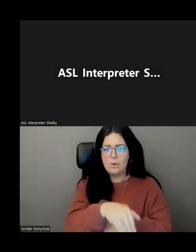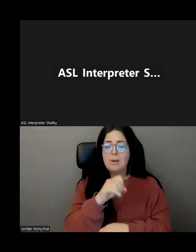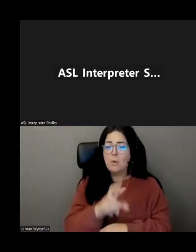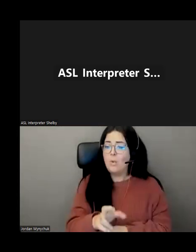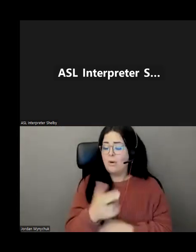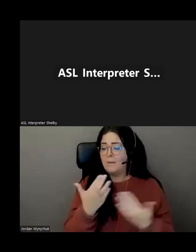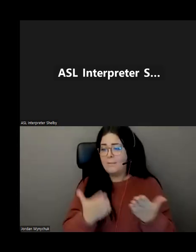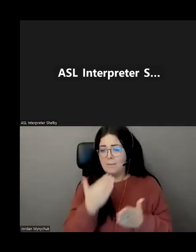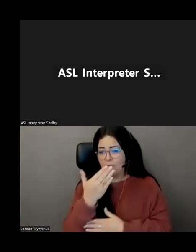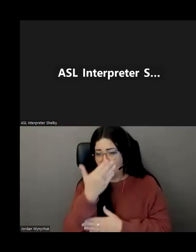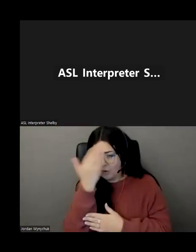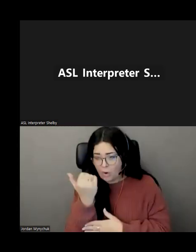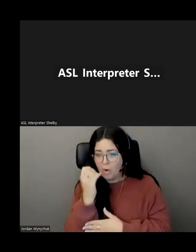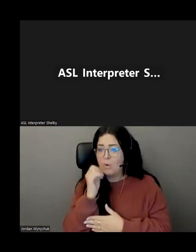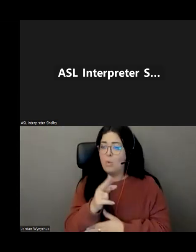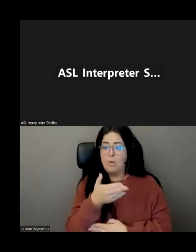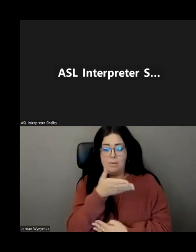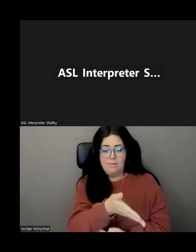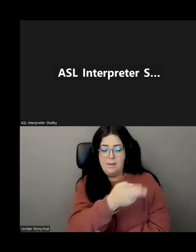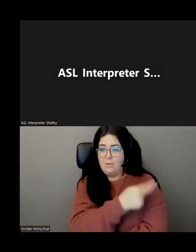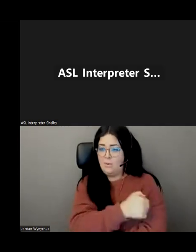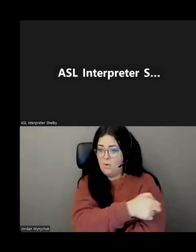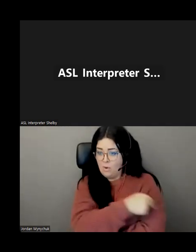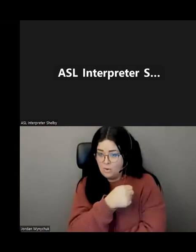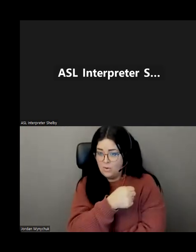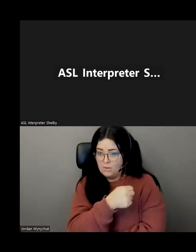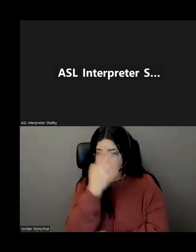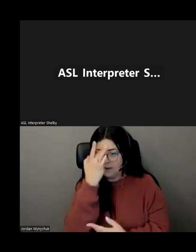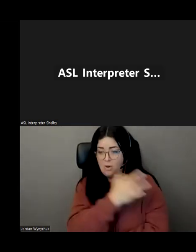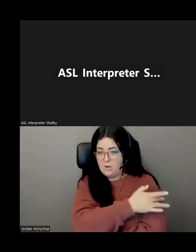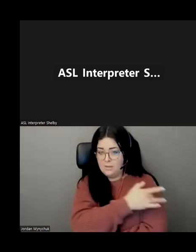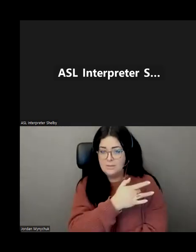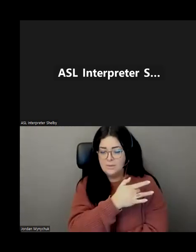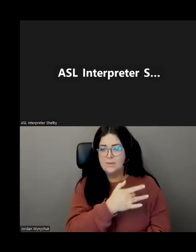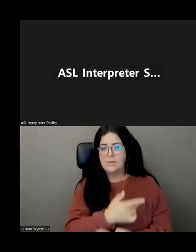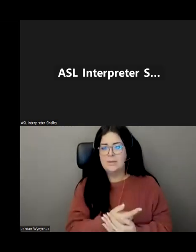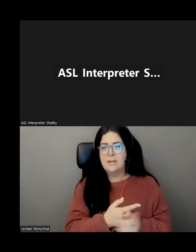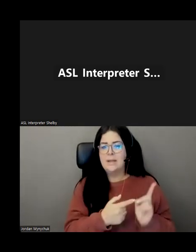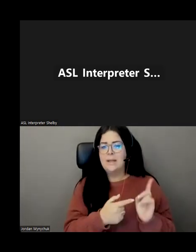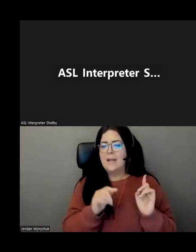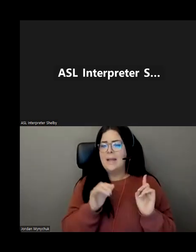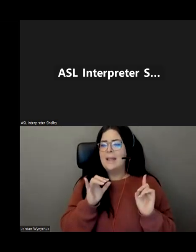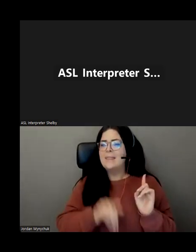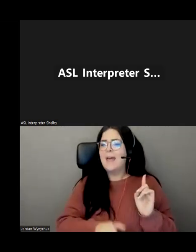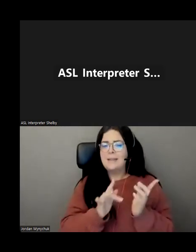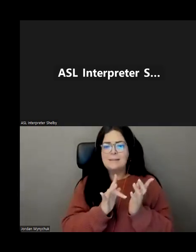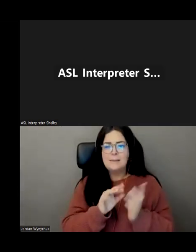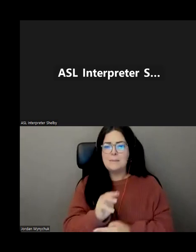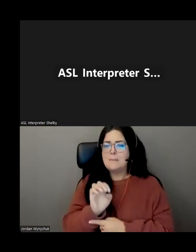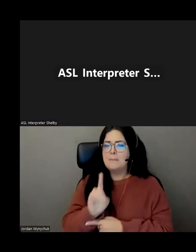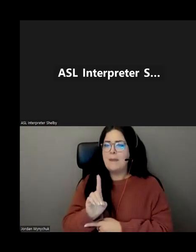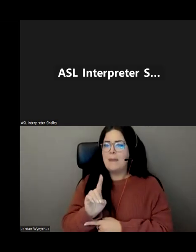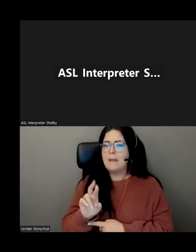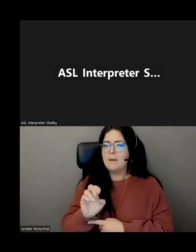but because you've forgotten uh doses um it basically sounds the alarm whenever you uh